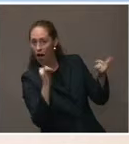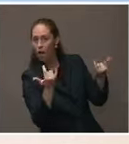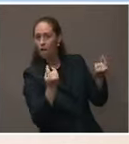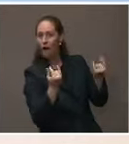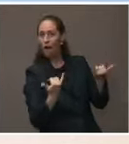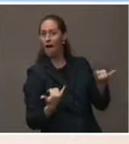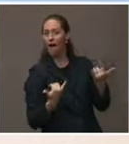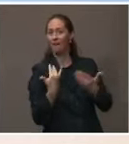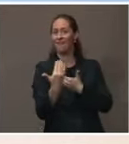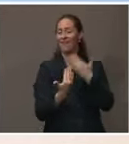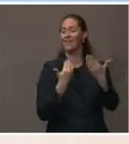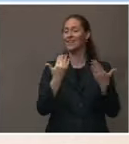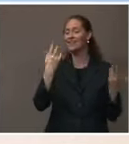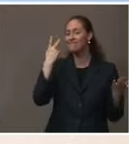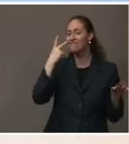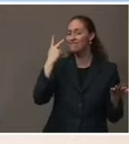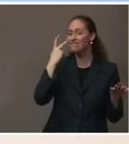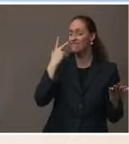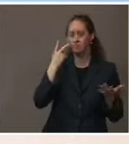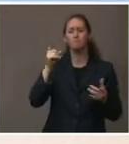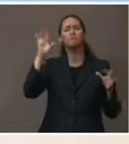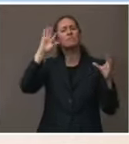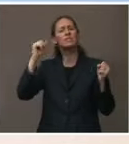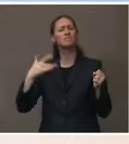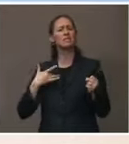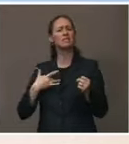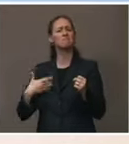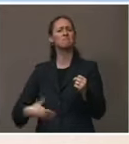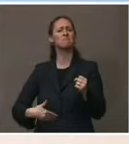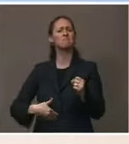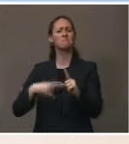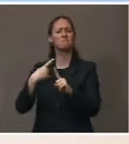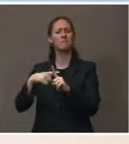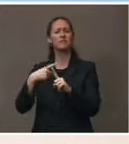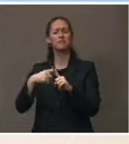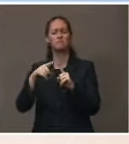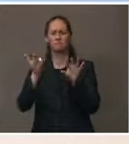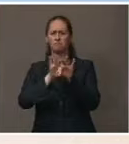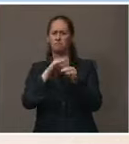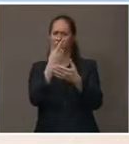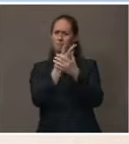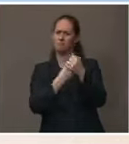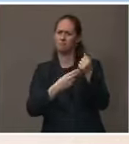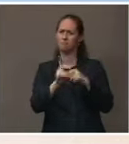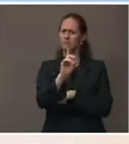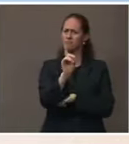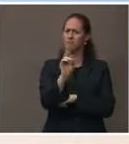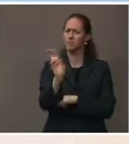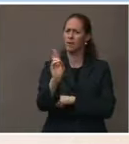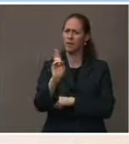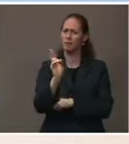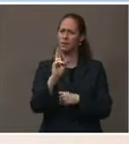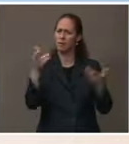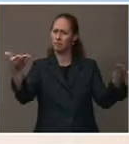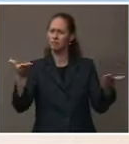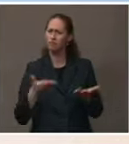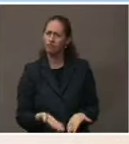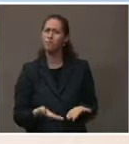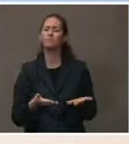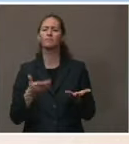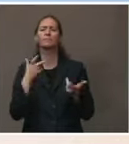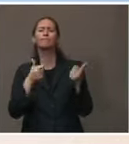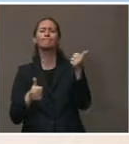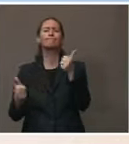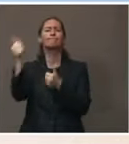talks and discussions that are continuing with Democrats and Republicans. We've sent some, he's asked some members of his senior team, as you noted,